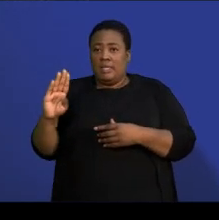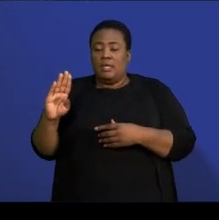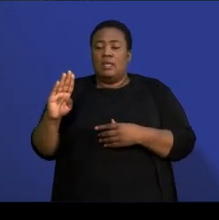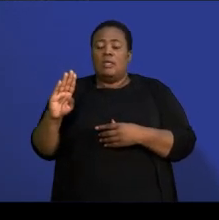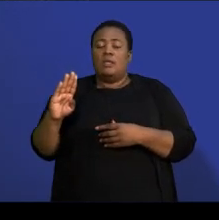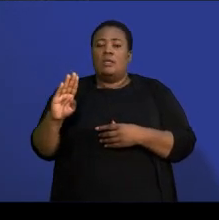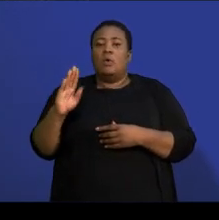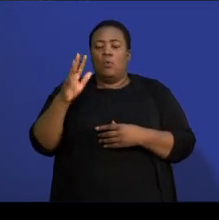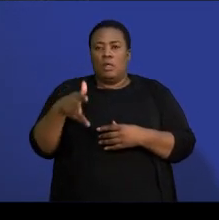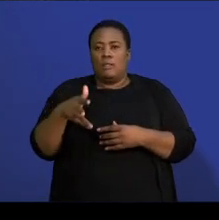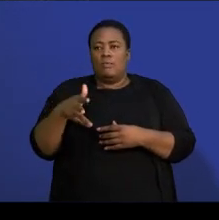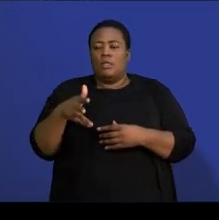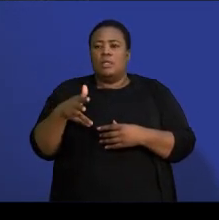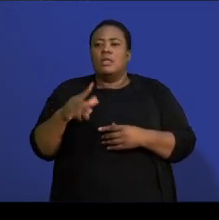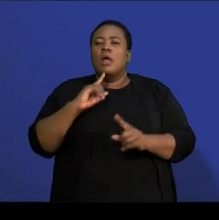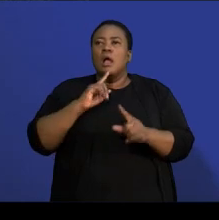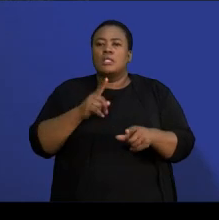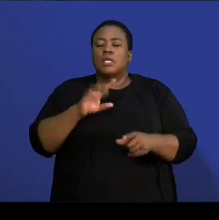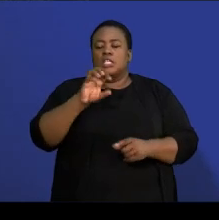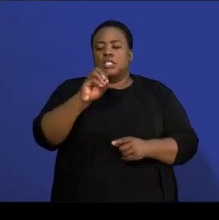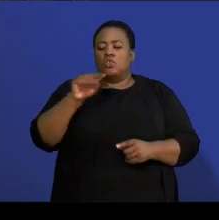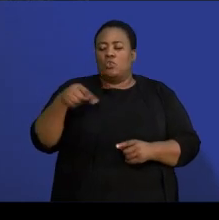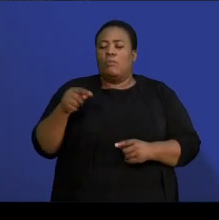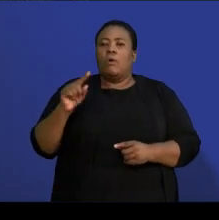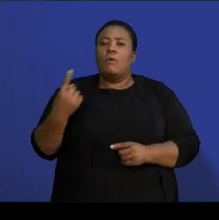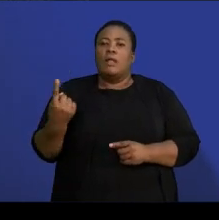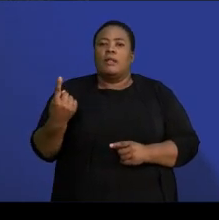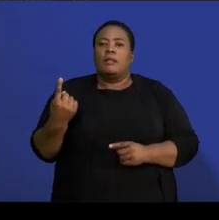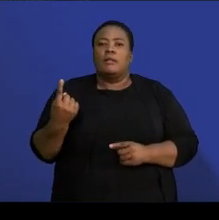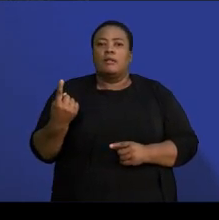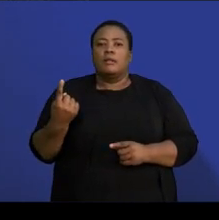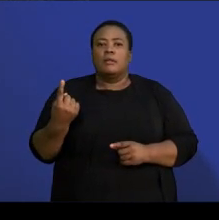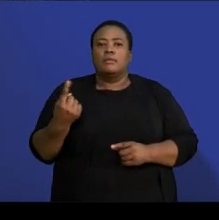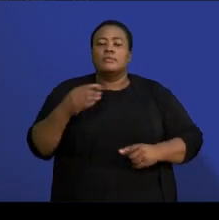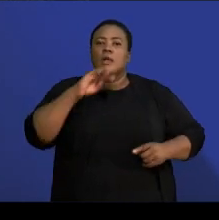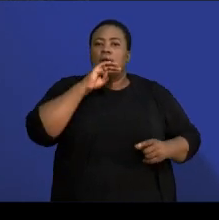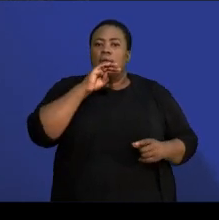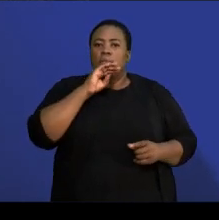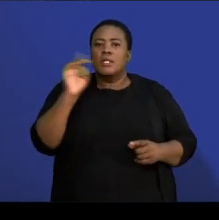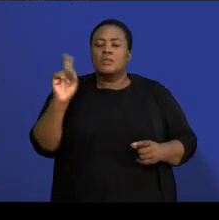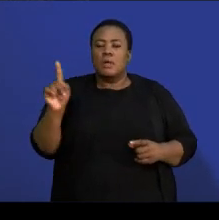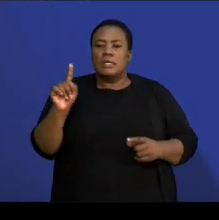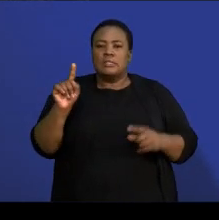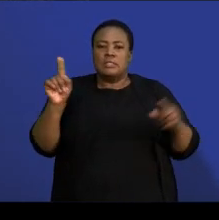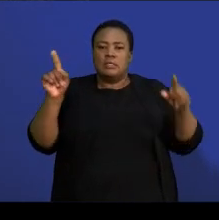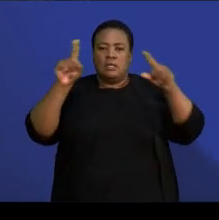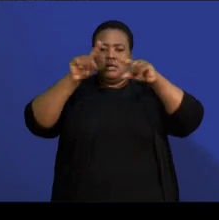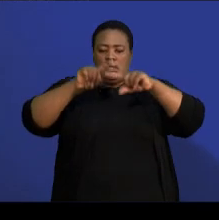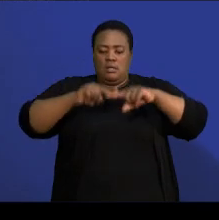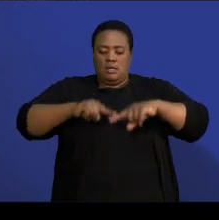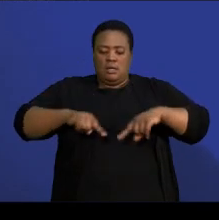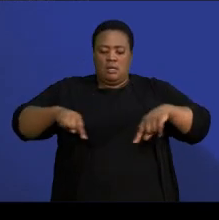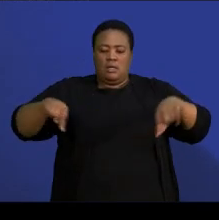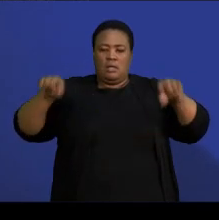actually 0,1. Therefore, it means here by the intersection here, I'm dealing with